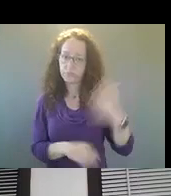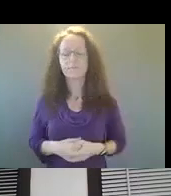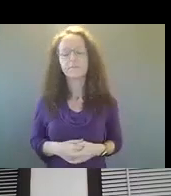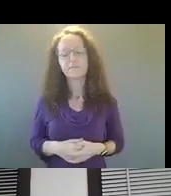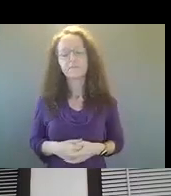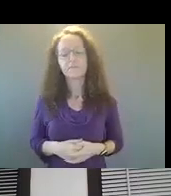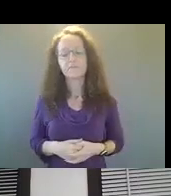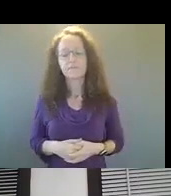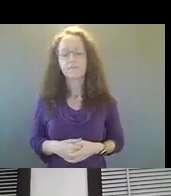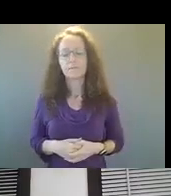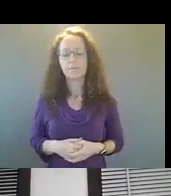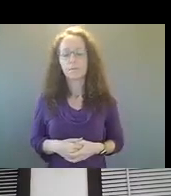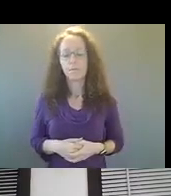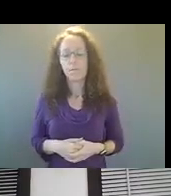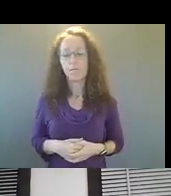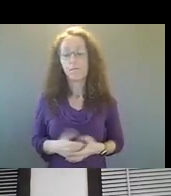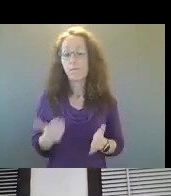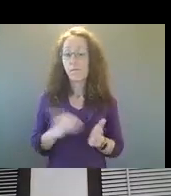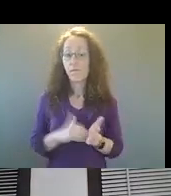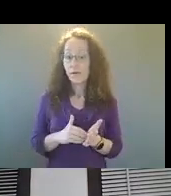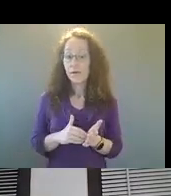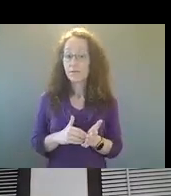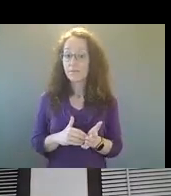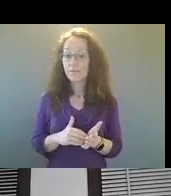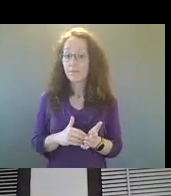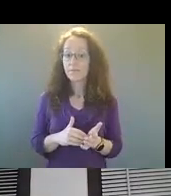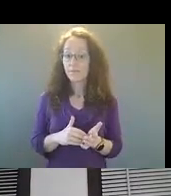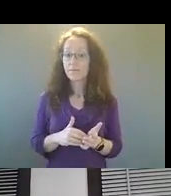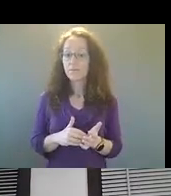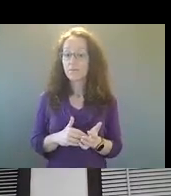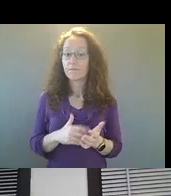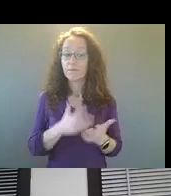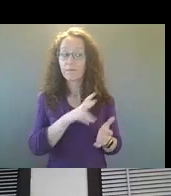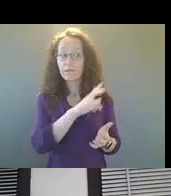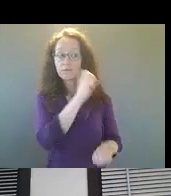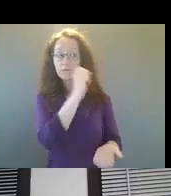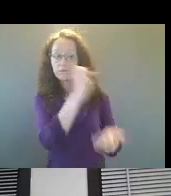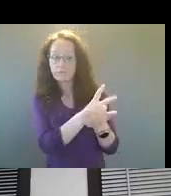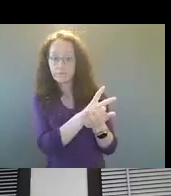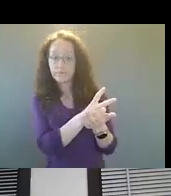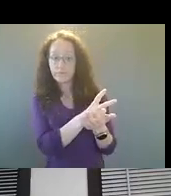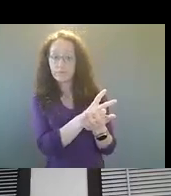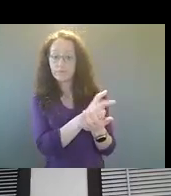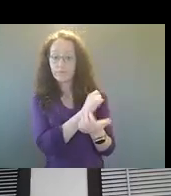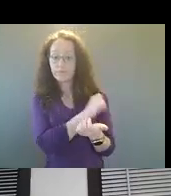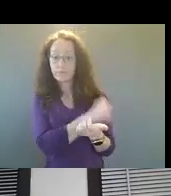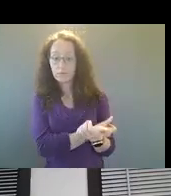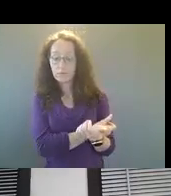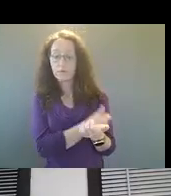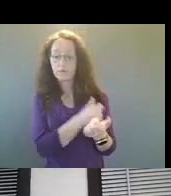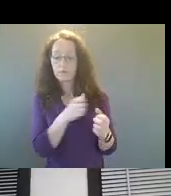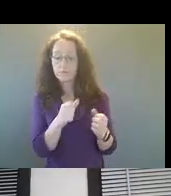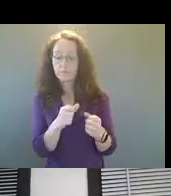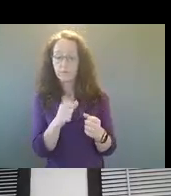had, uh, again, we're authorized at a strength. We have been authorized at a strength of 888, uh,